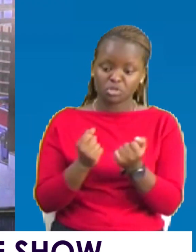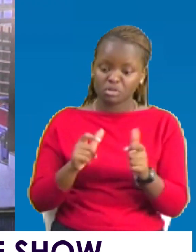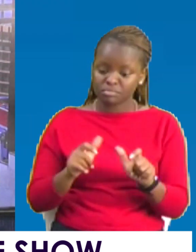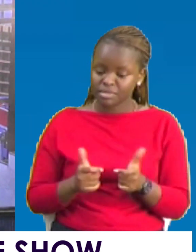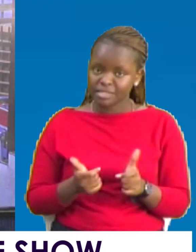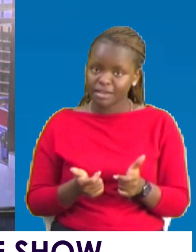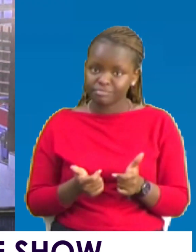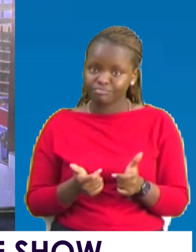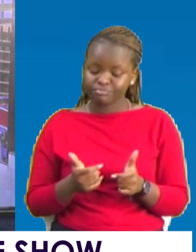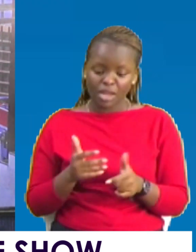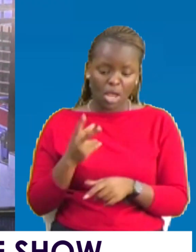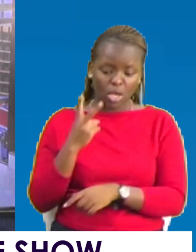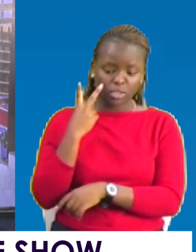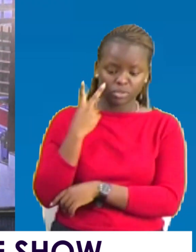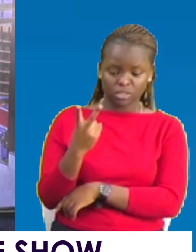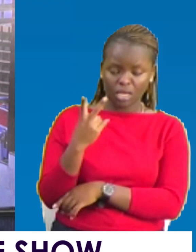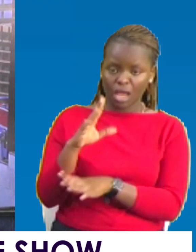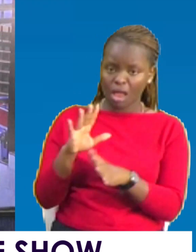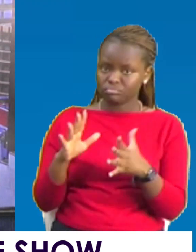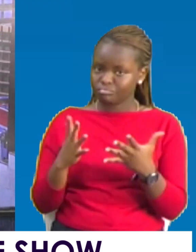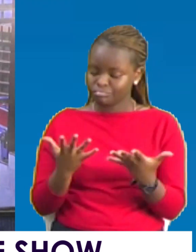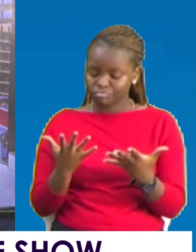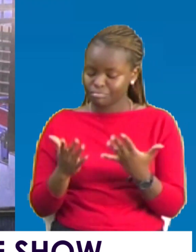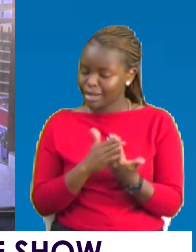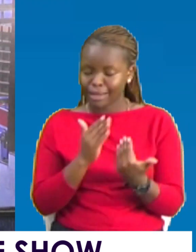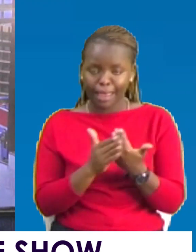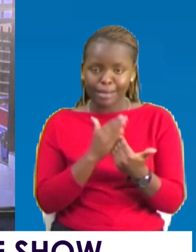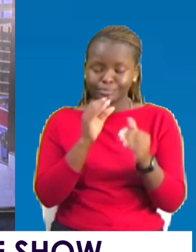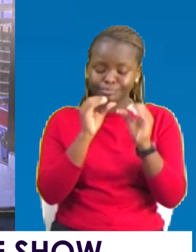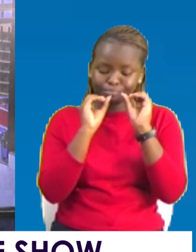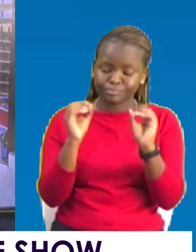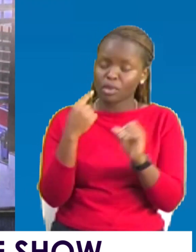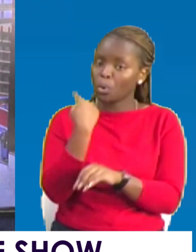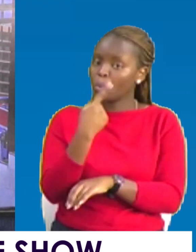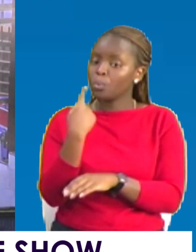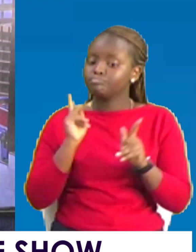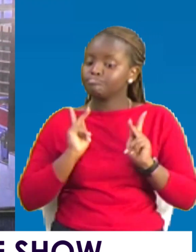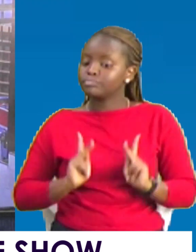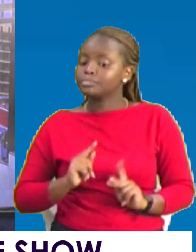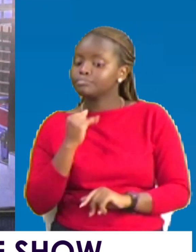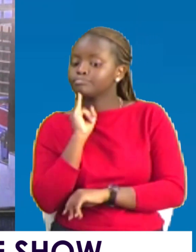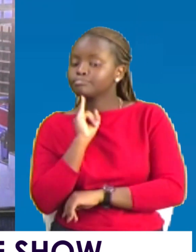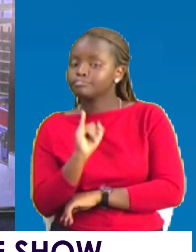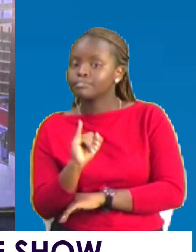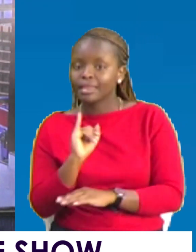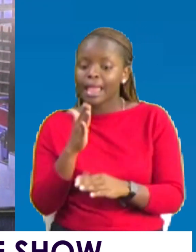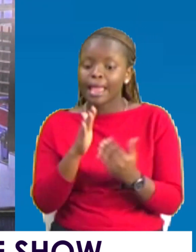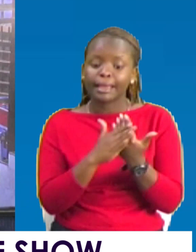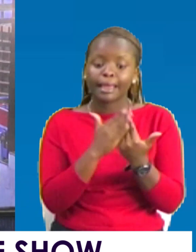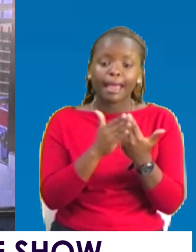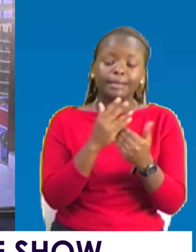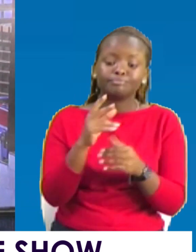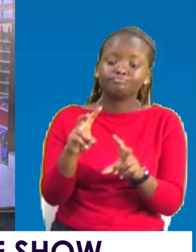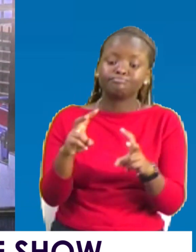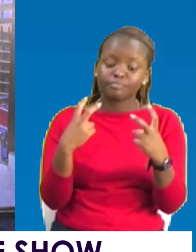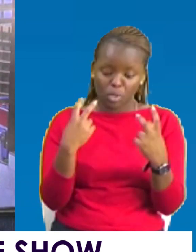kind of content in the air. They don't care. They don't care who the person is. They just even don't care about their